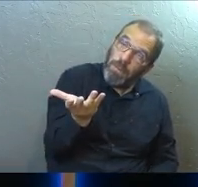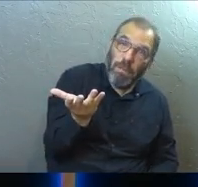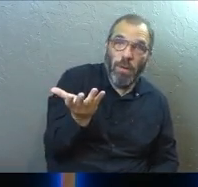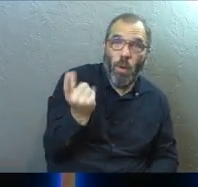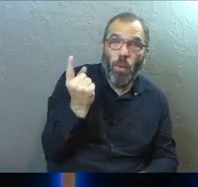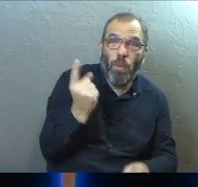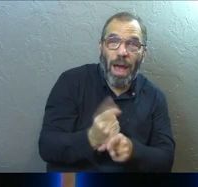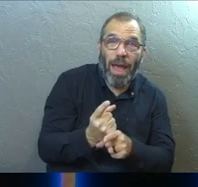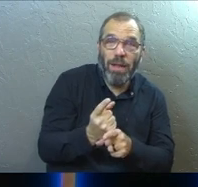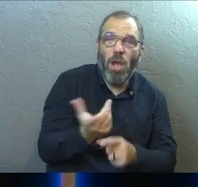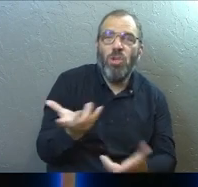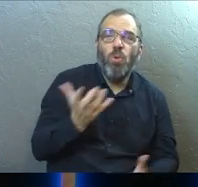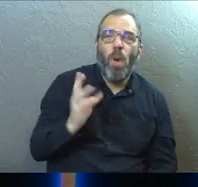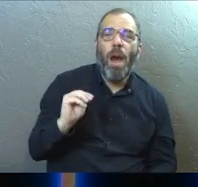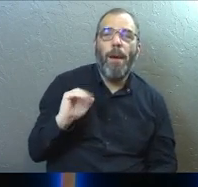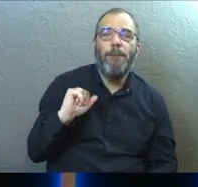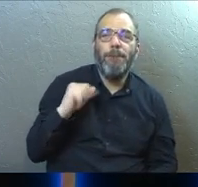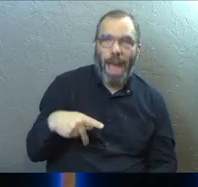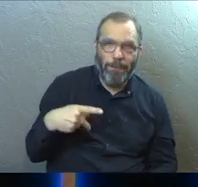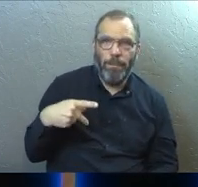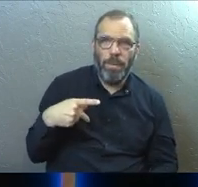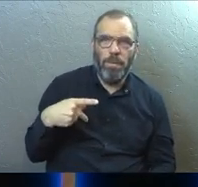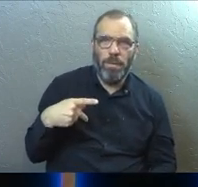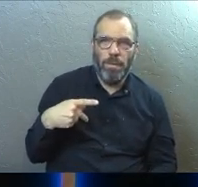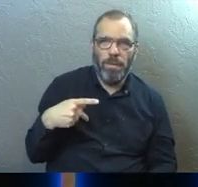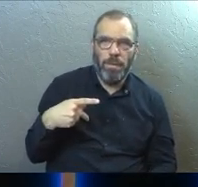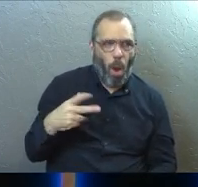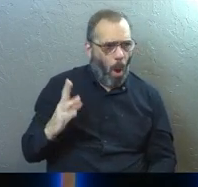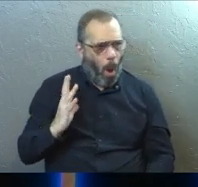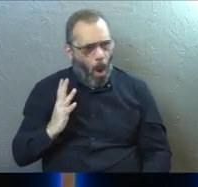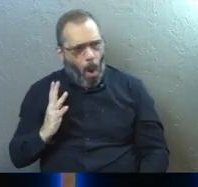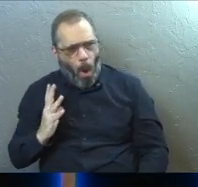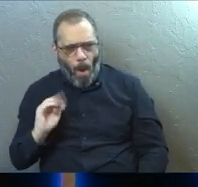Right, we want a map from God. Absolutely.